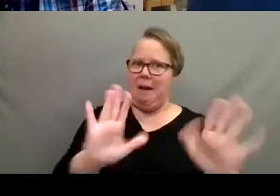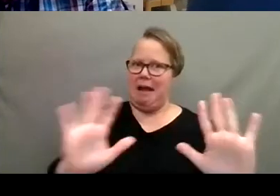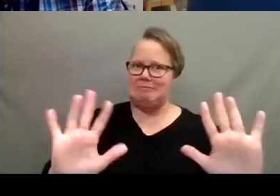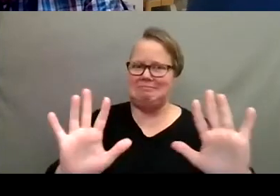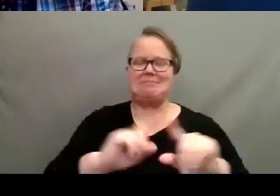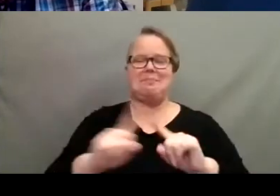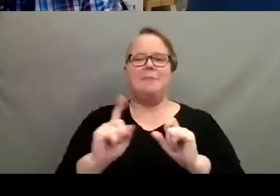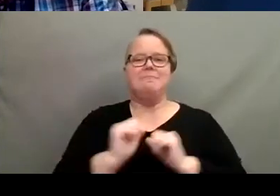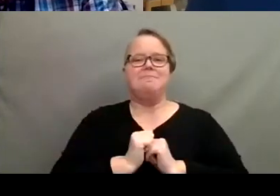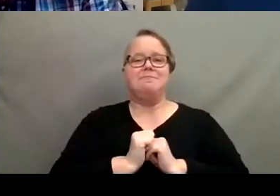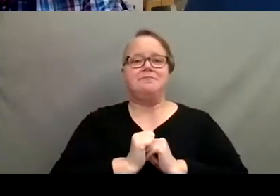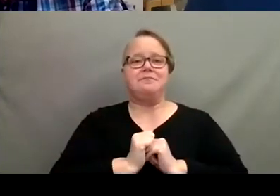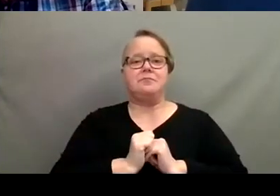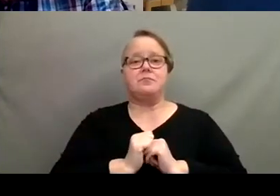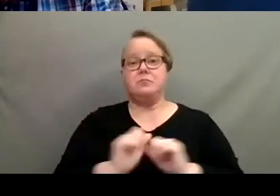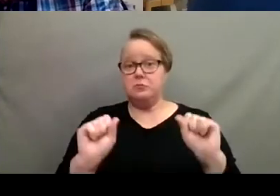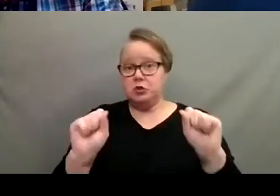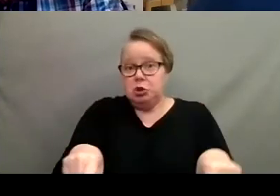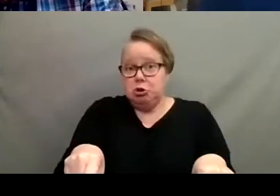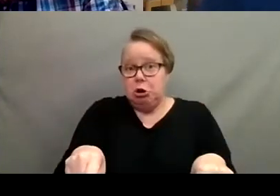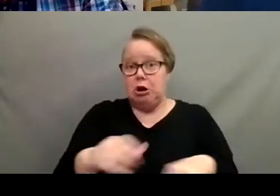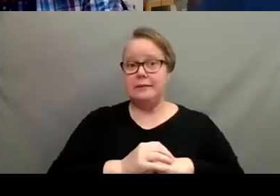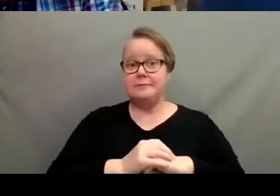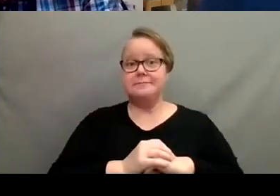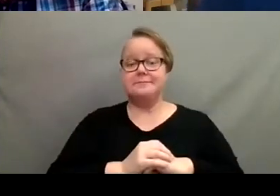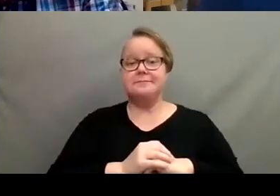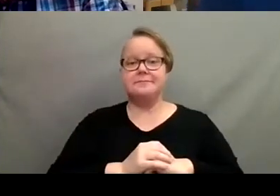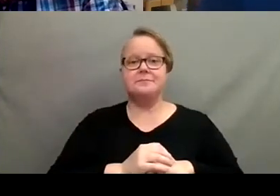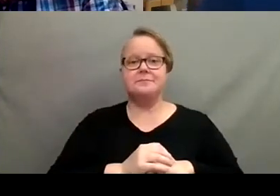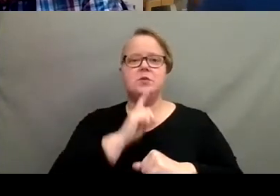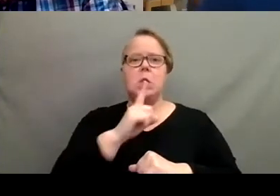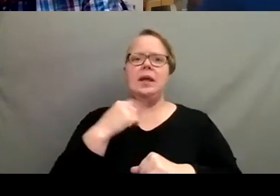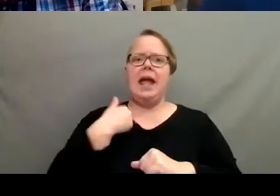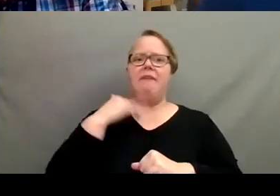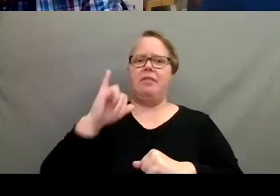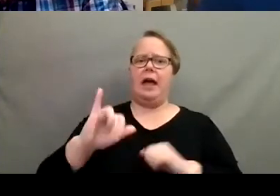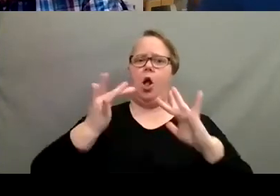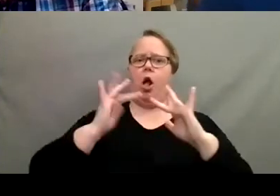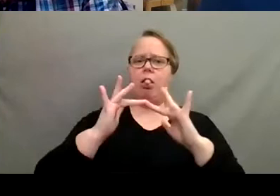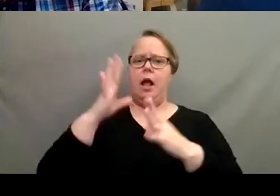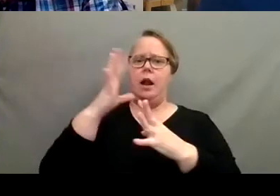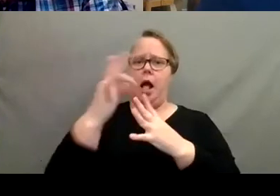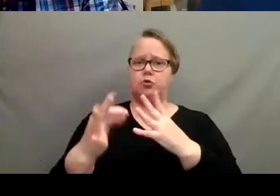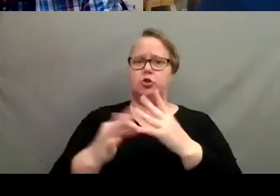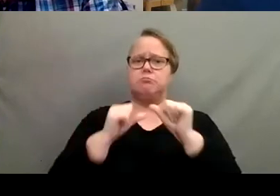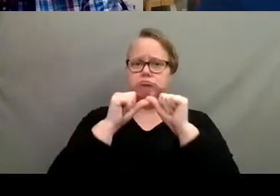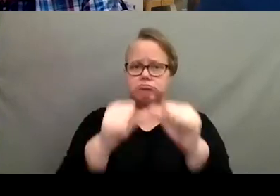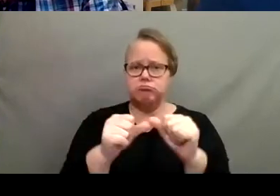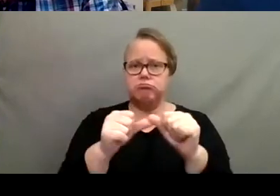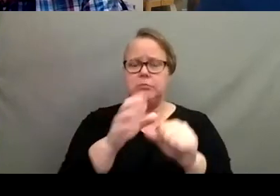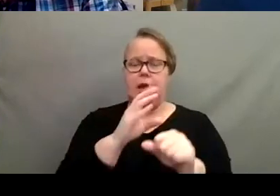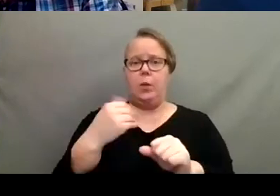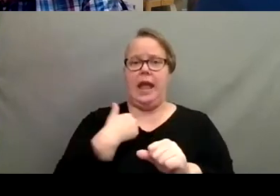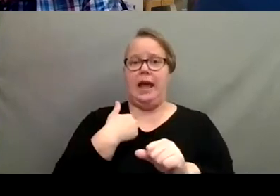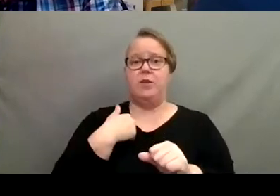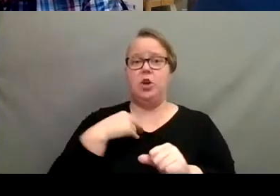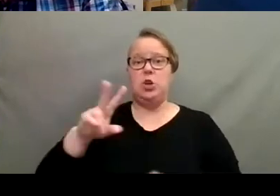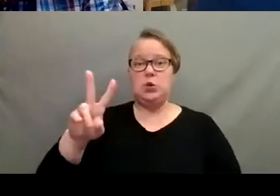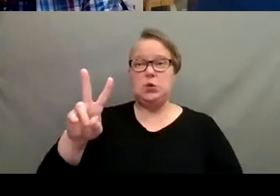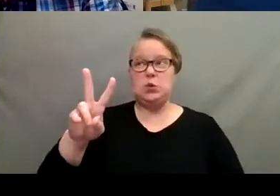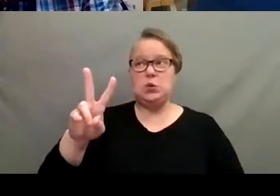but, uh, but you could. So we have that online option continuing, and we actually have 200,